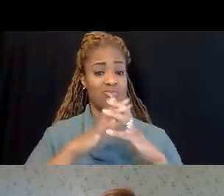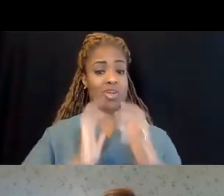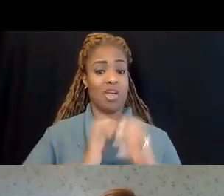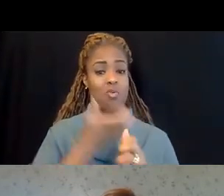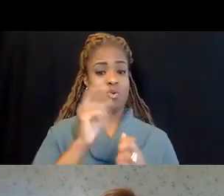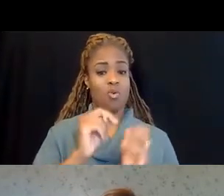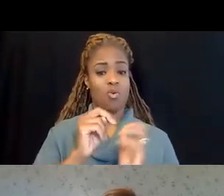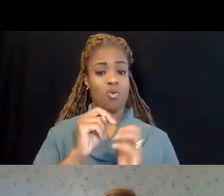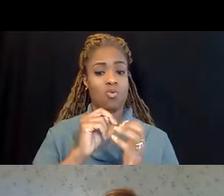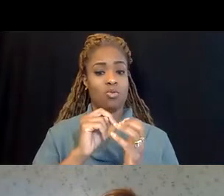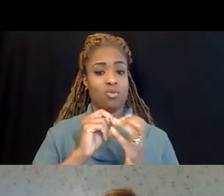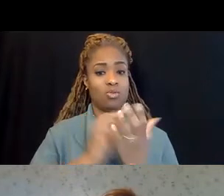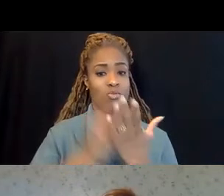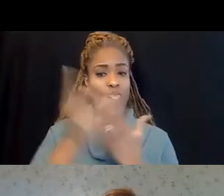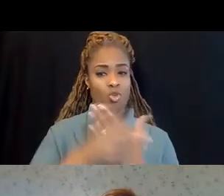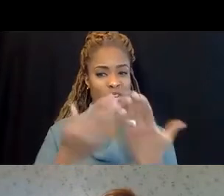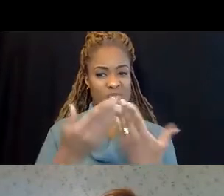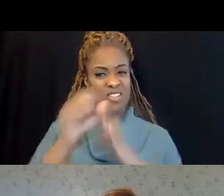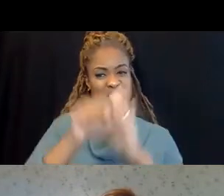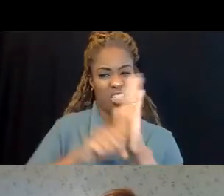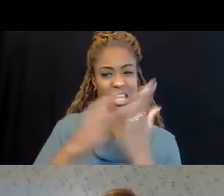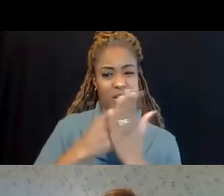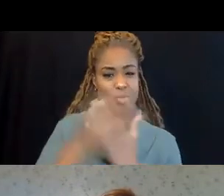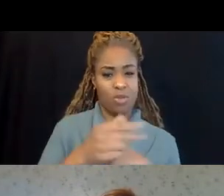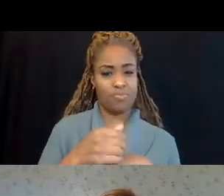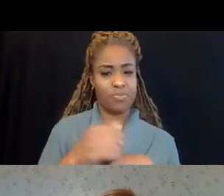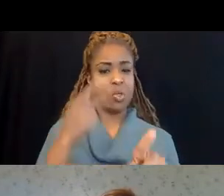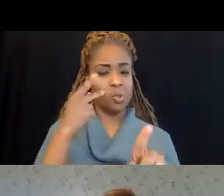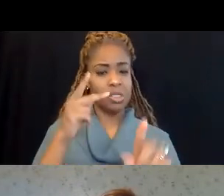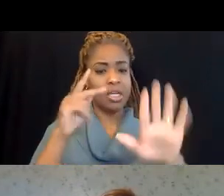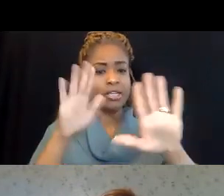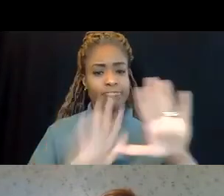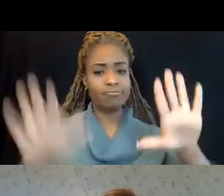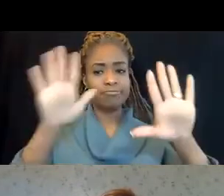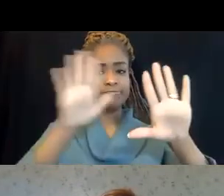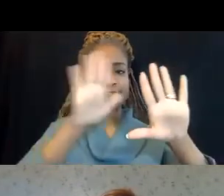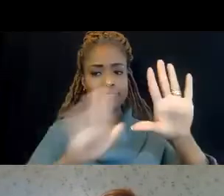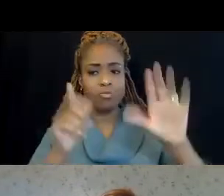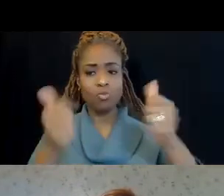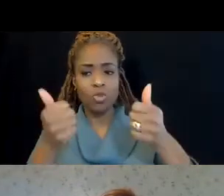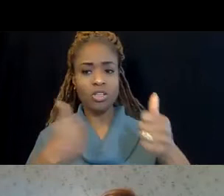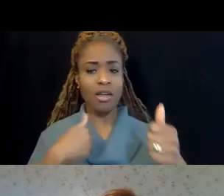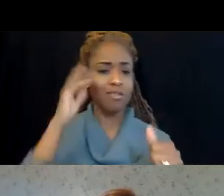And you can see on the slide those that have states and those that have federal programs.